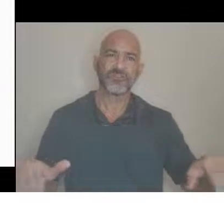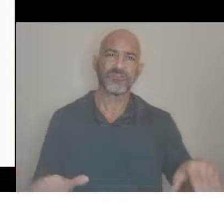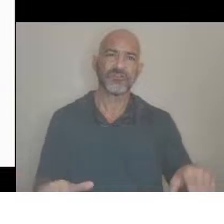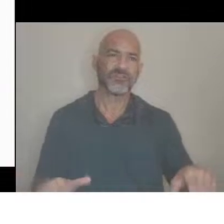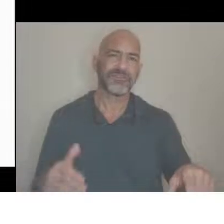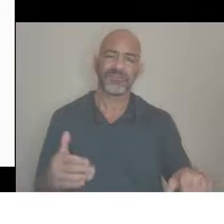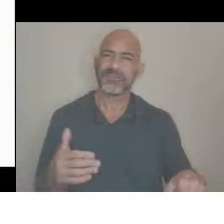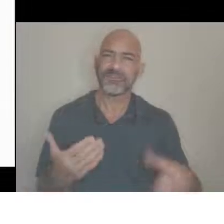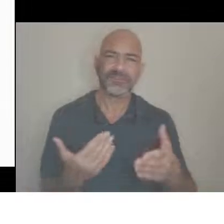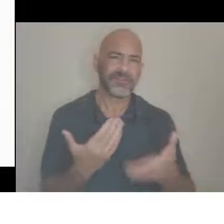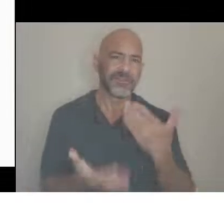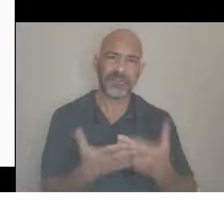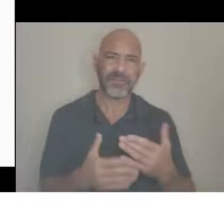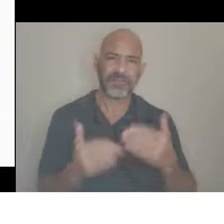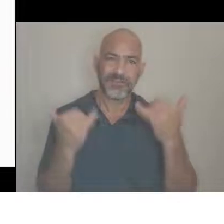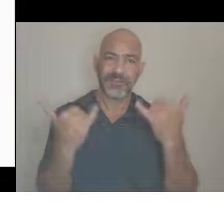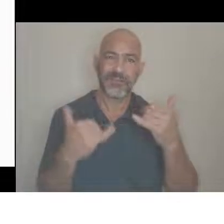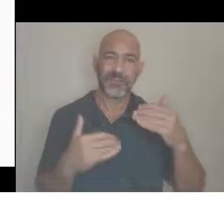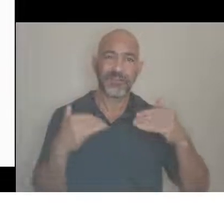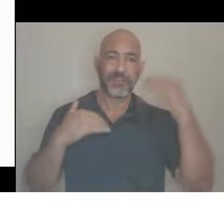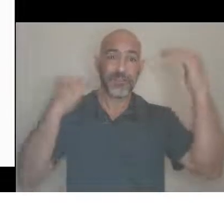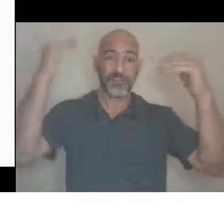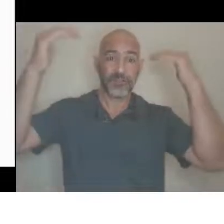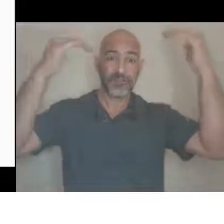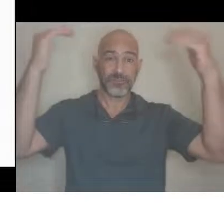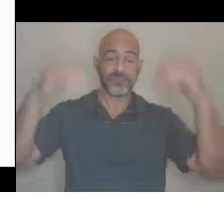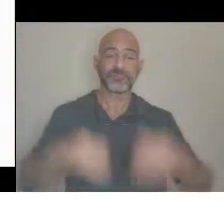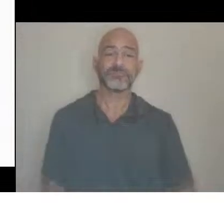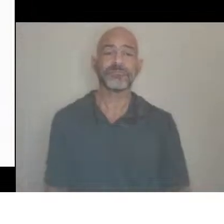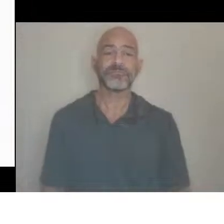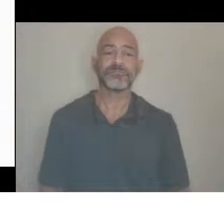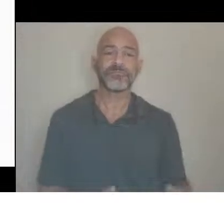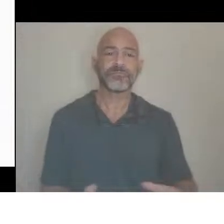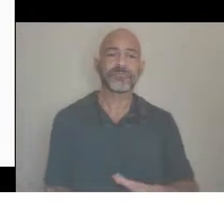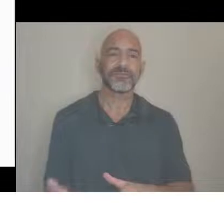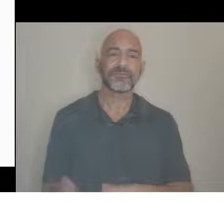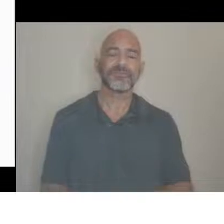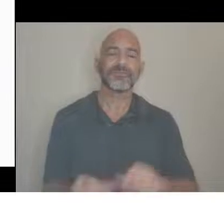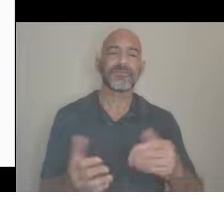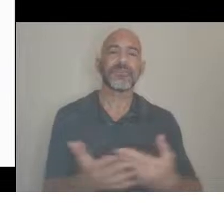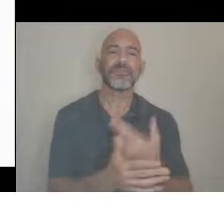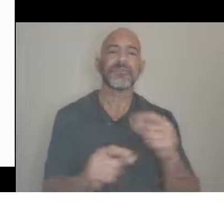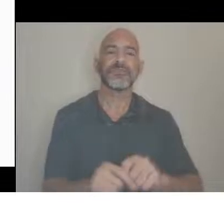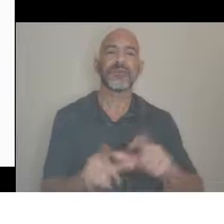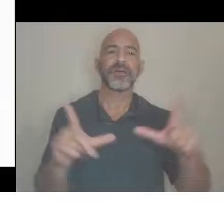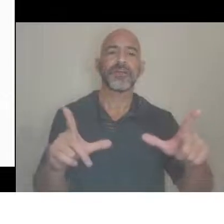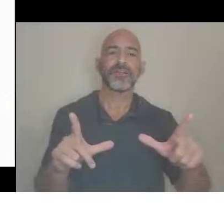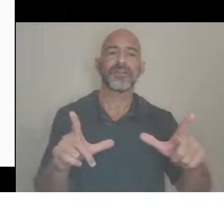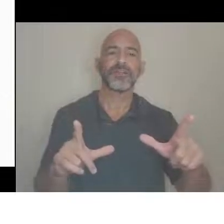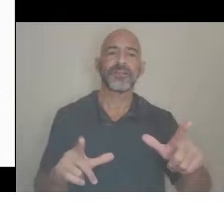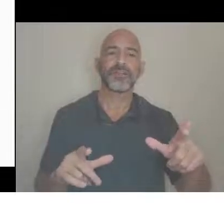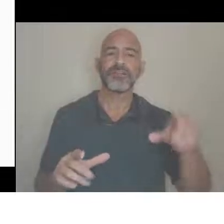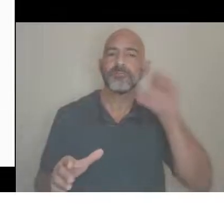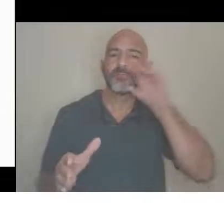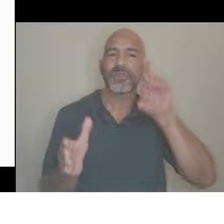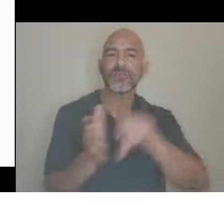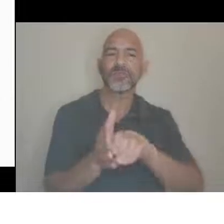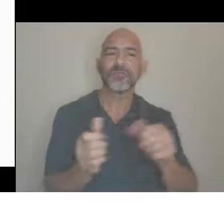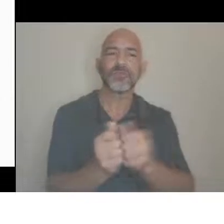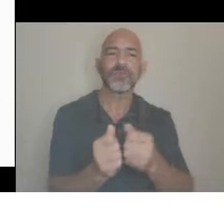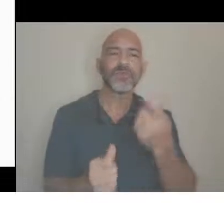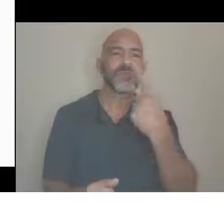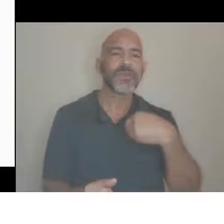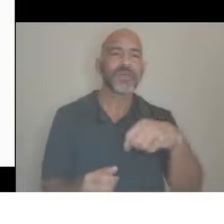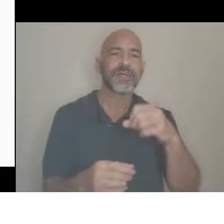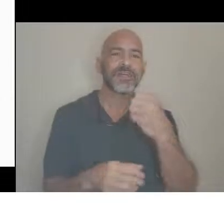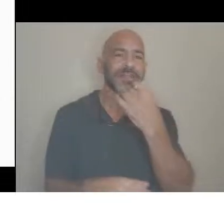Okay, and now we have our stoplight with the red light and our red light words. These are words that are almost always going to cause you